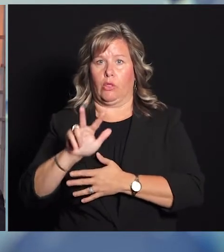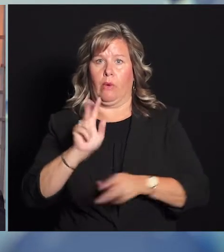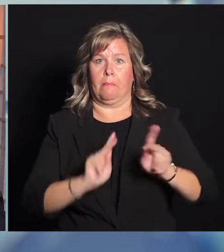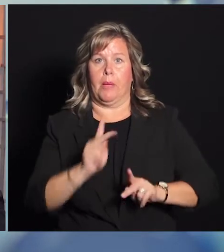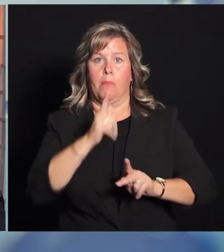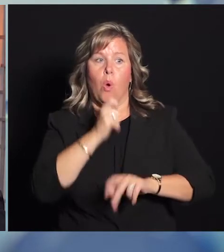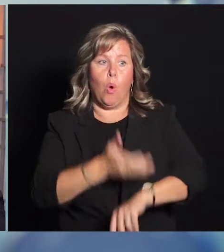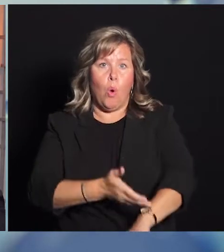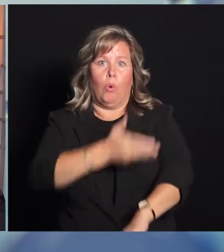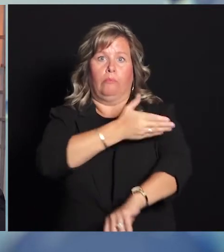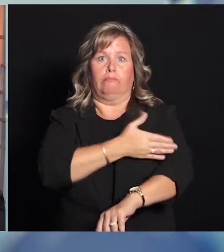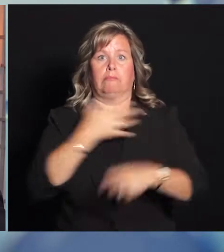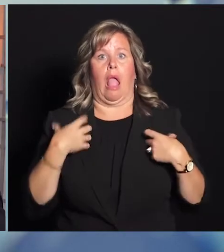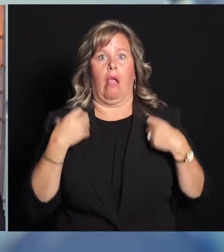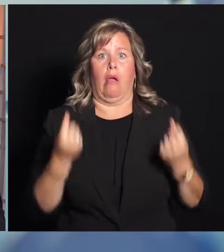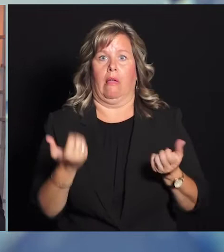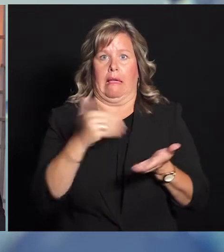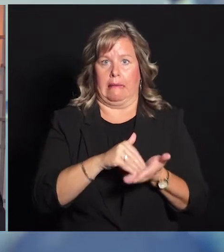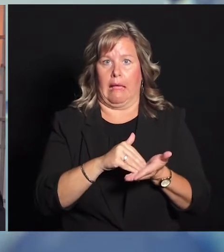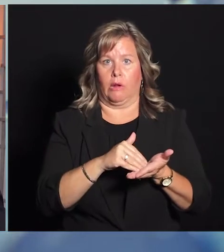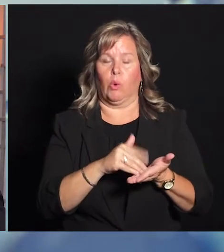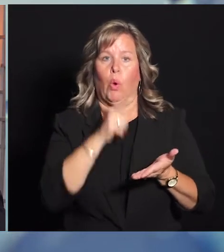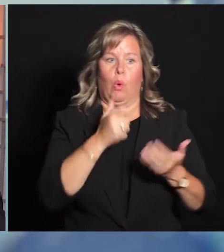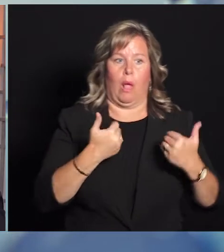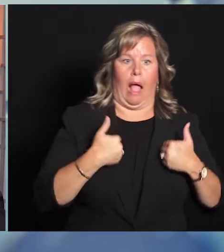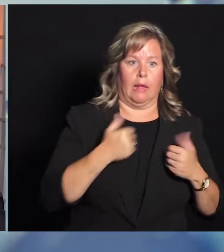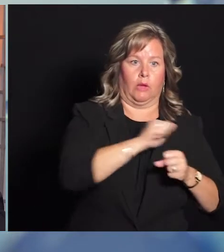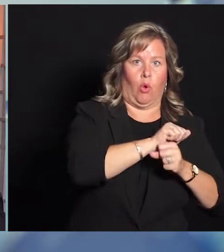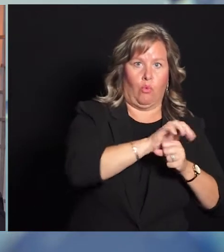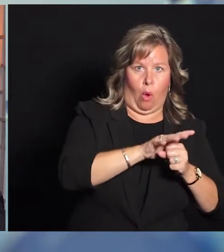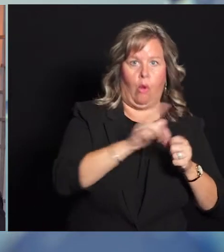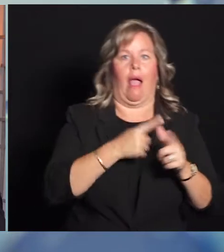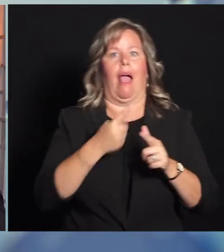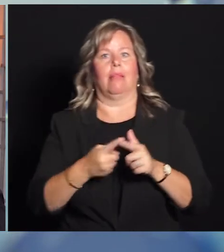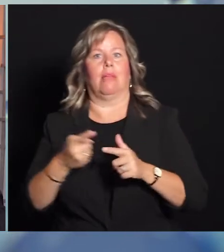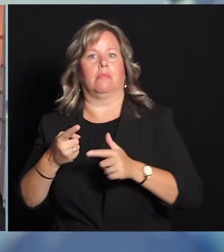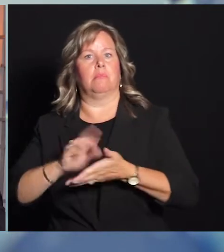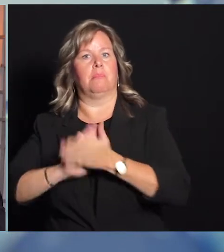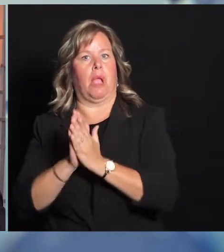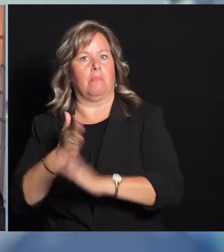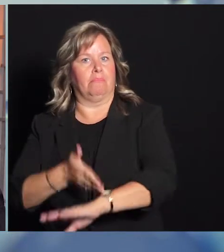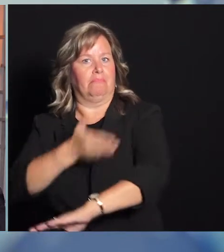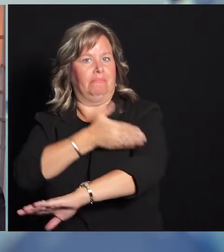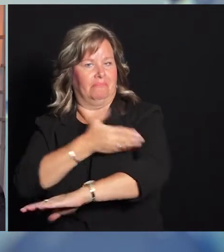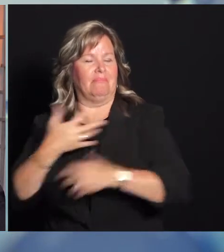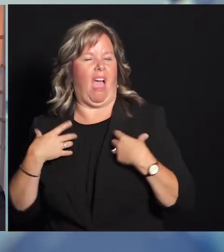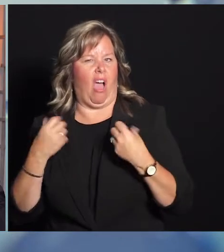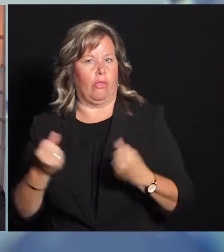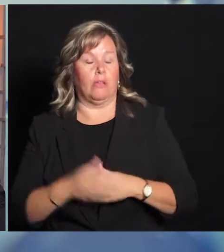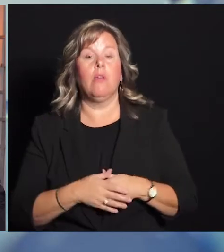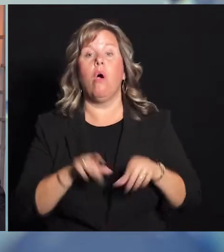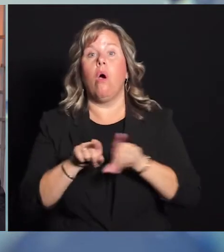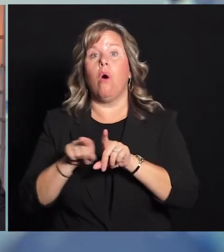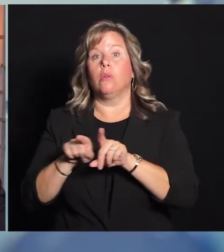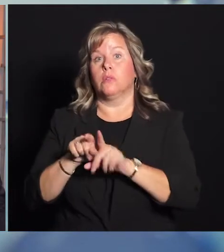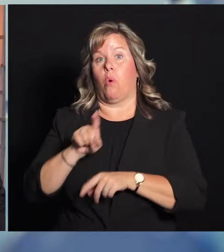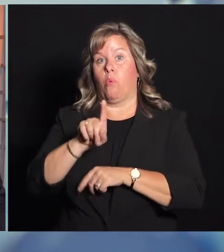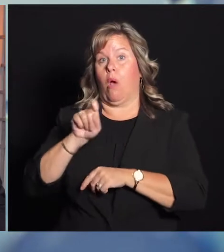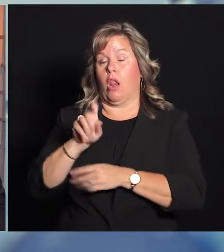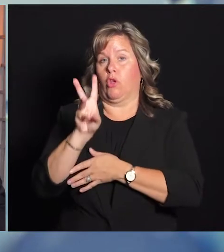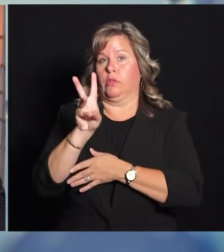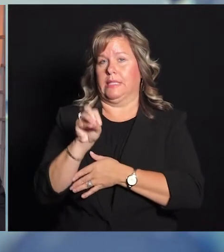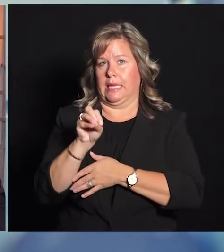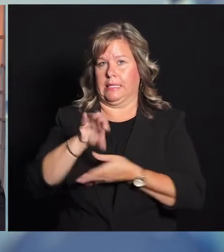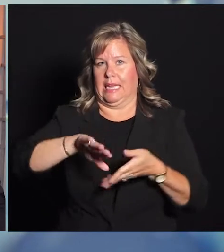recoveries. And these are people who have survived COVID for a full 30 days. And we're at 160